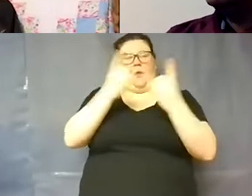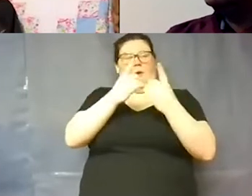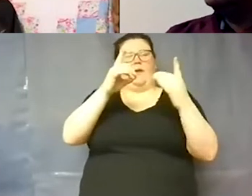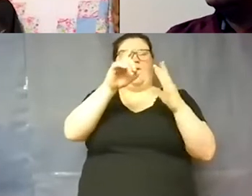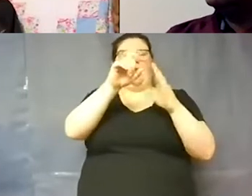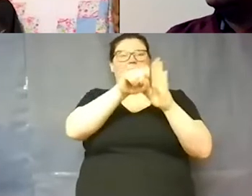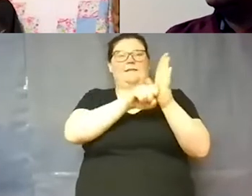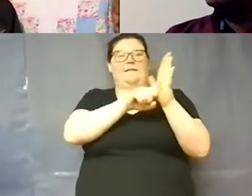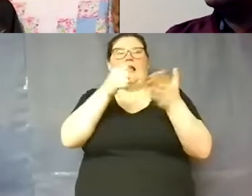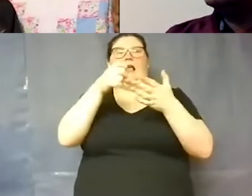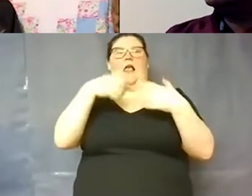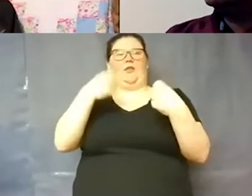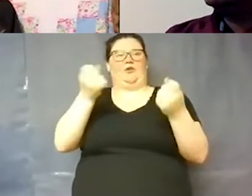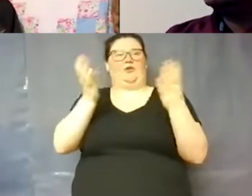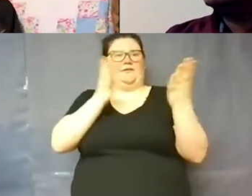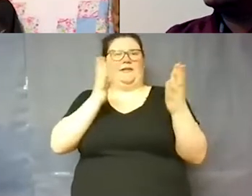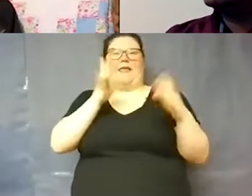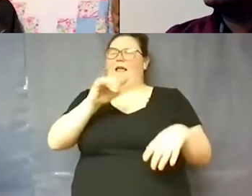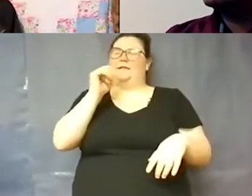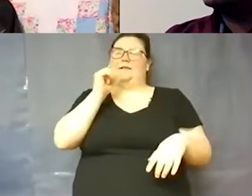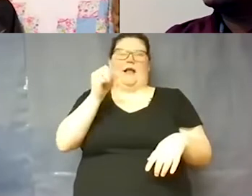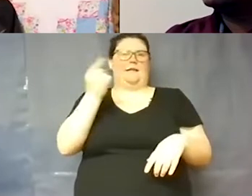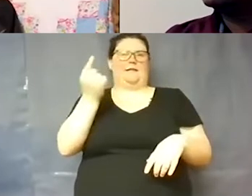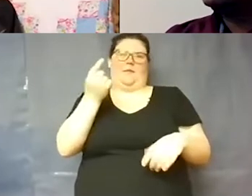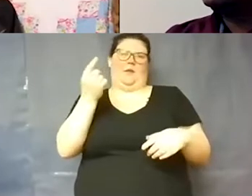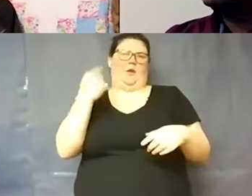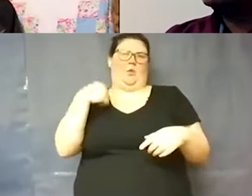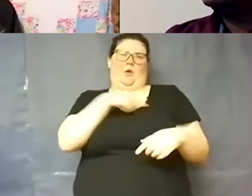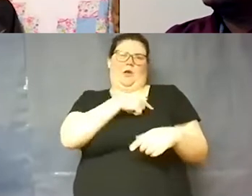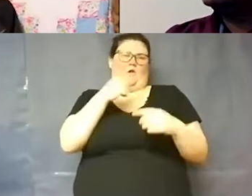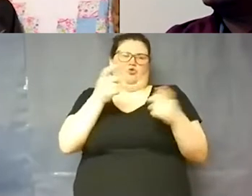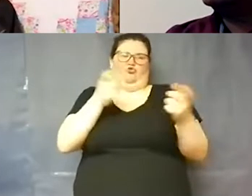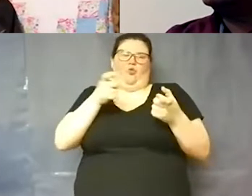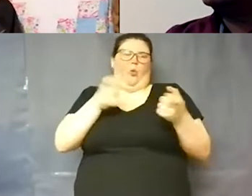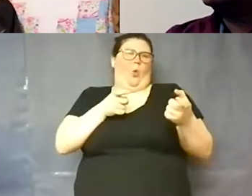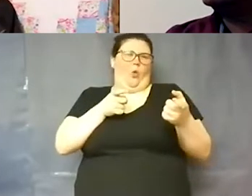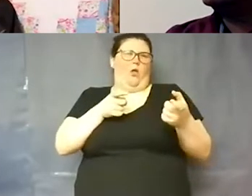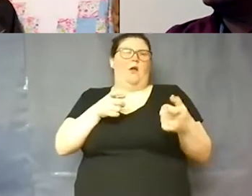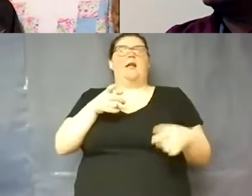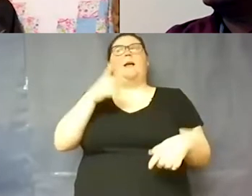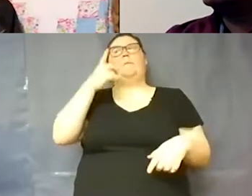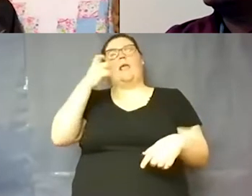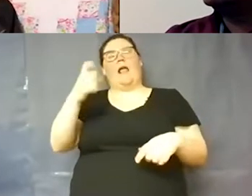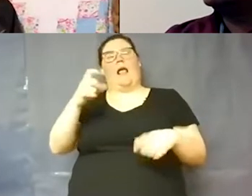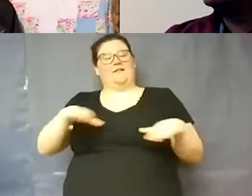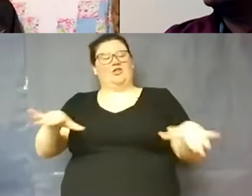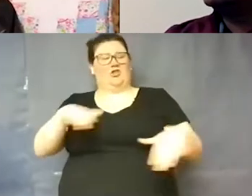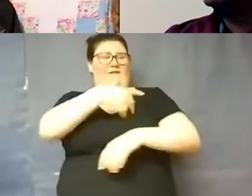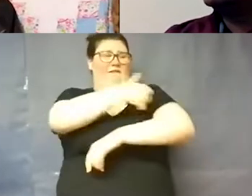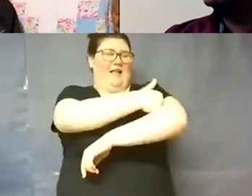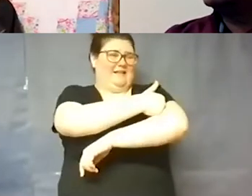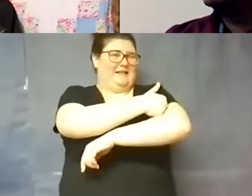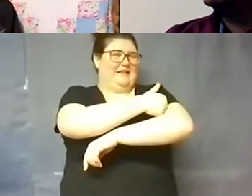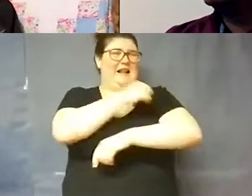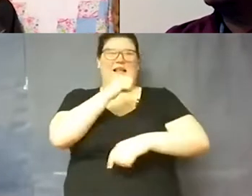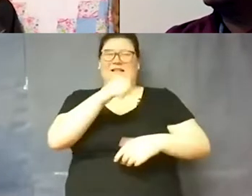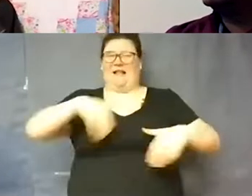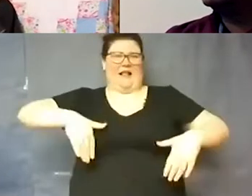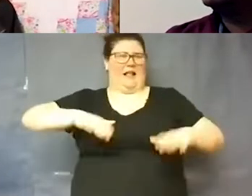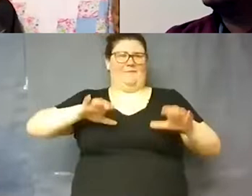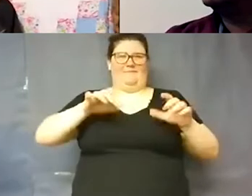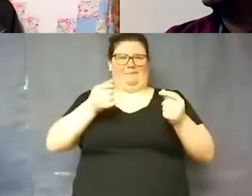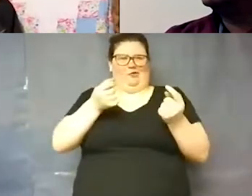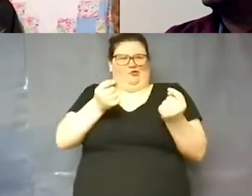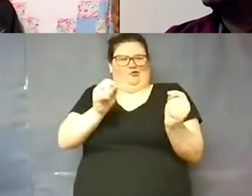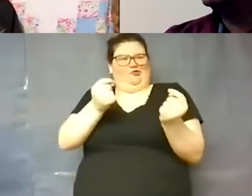That's not something we have control over. I would imagine since the vaccine, the pediatric vaccine hasn't even gone through the trials yet, that that's not something